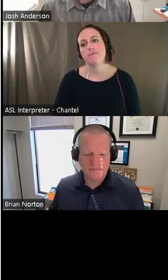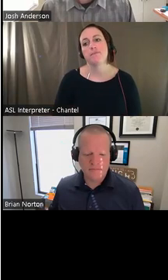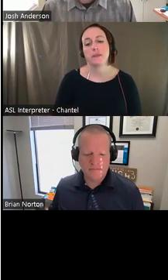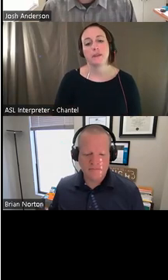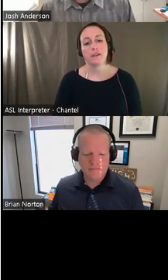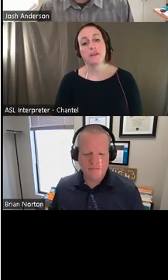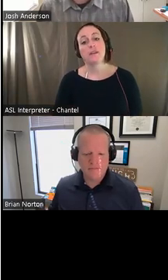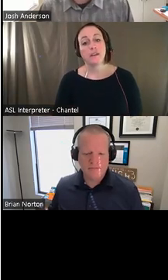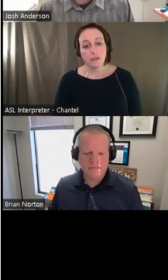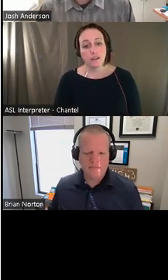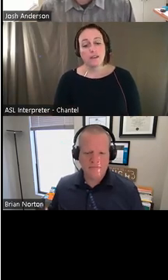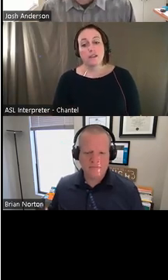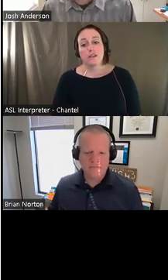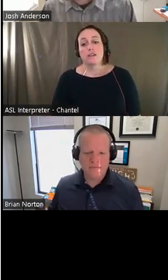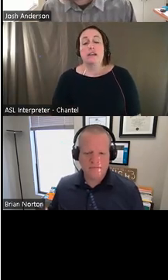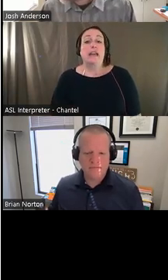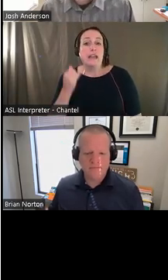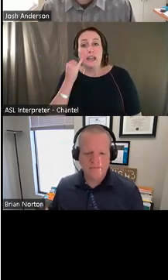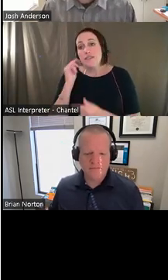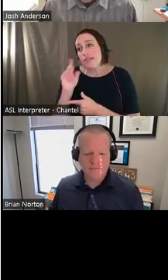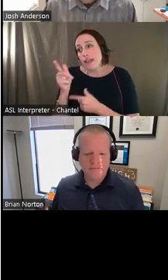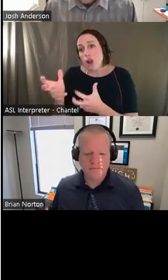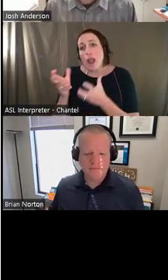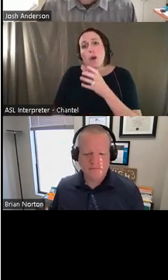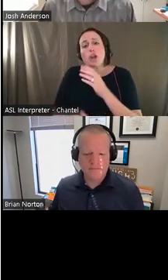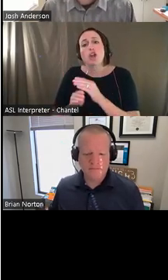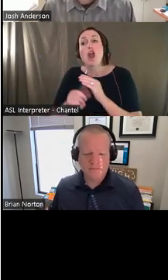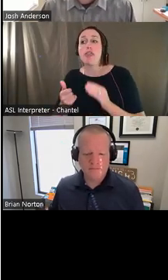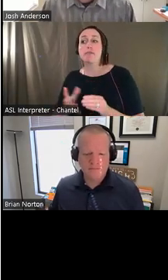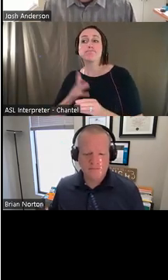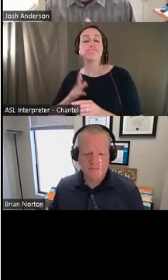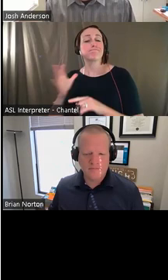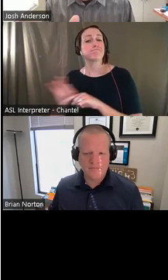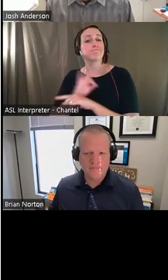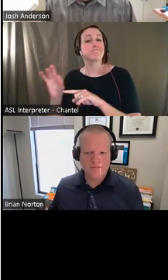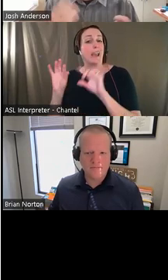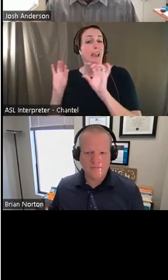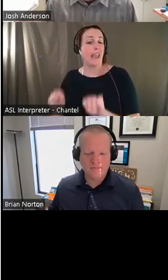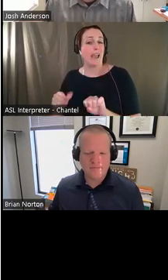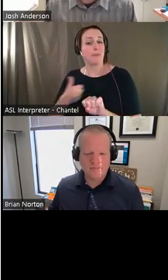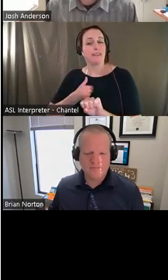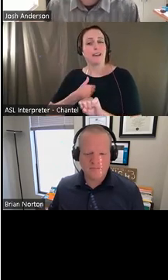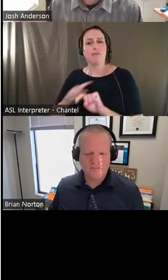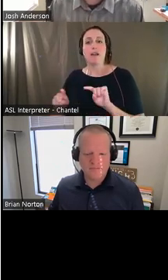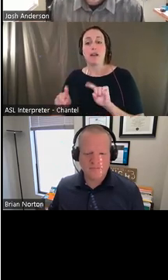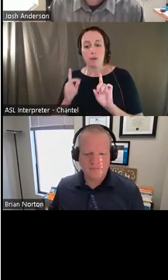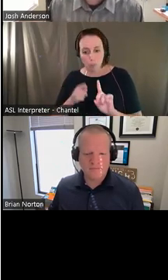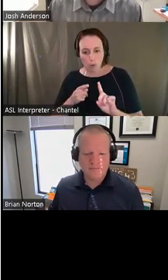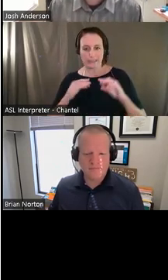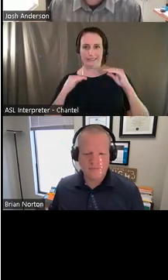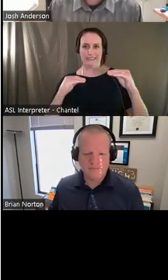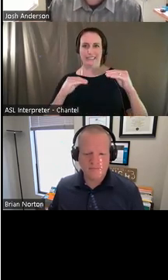Uh, and then if I want to learn all the other bells and whistles on my own, awesome. But as long as I can use it for the task that I'm trying to accommodate